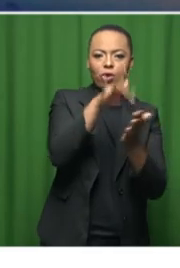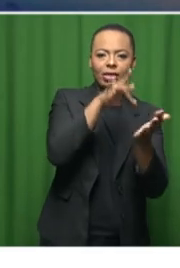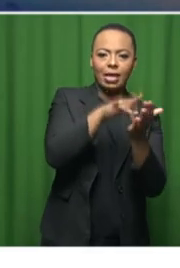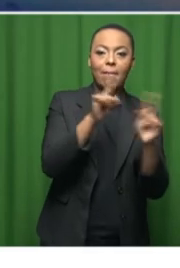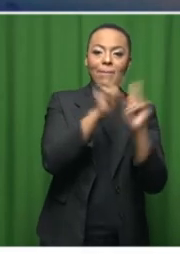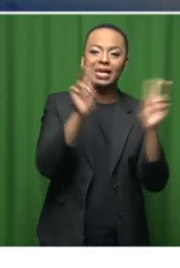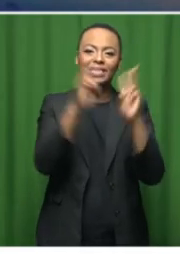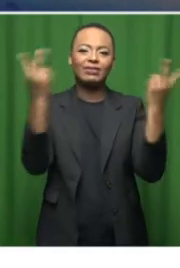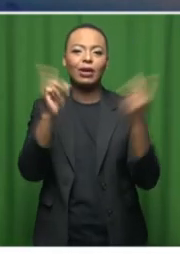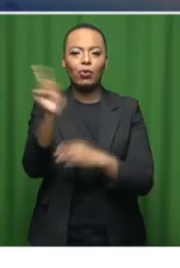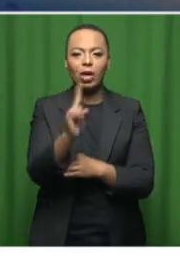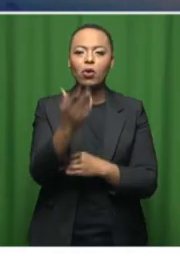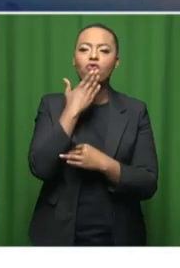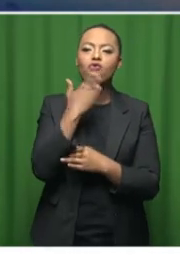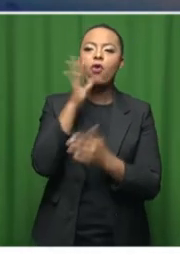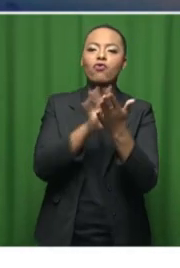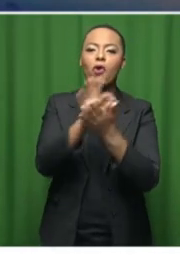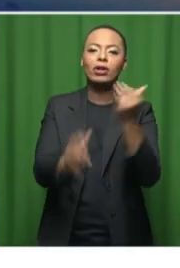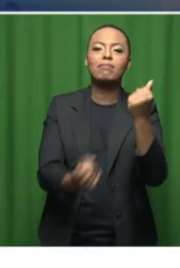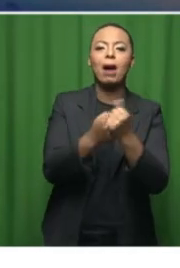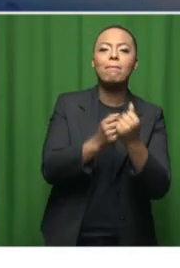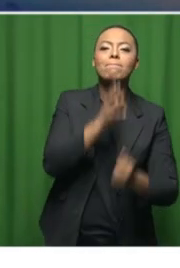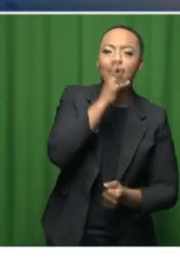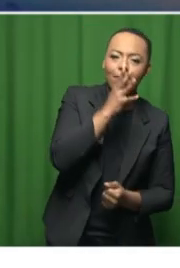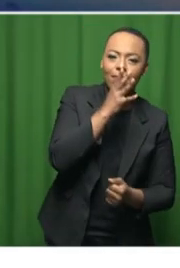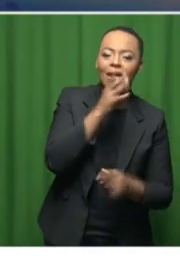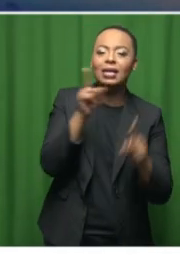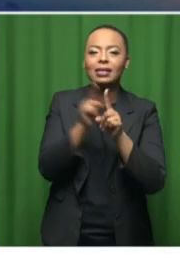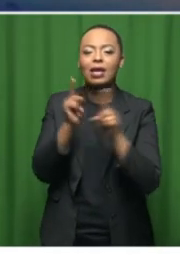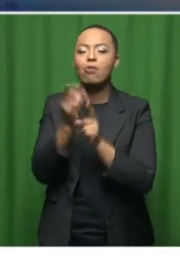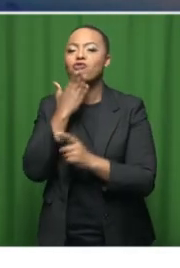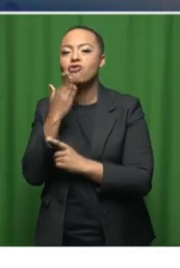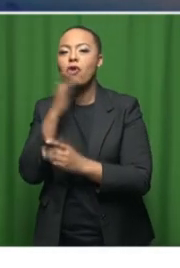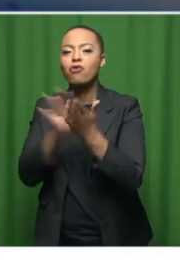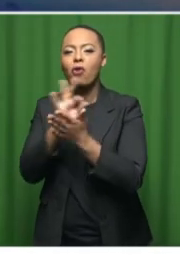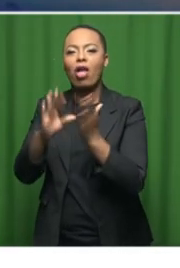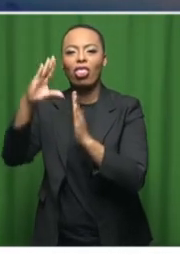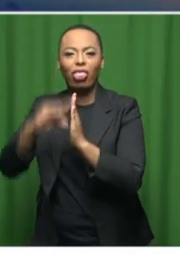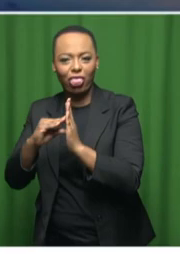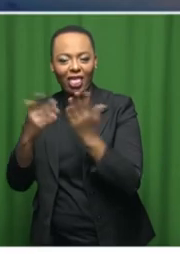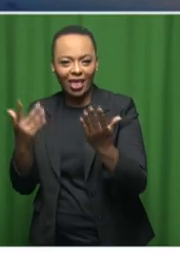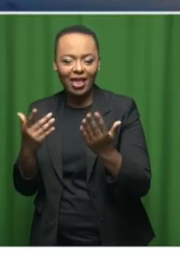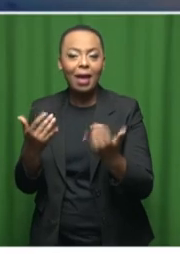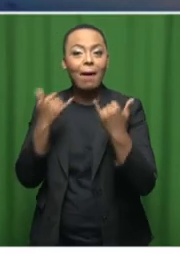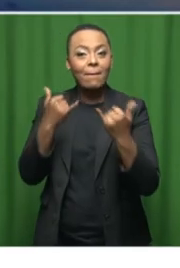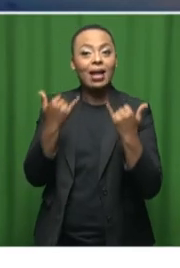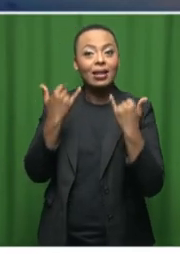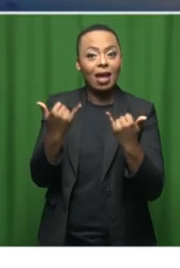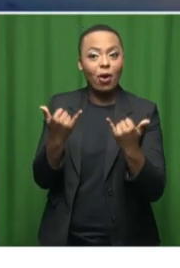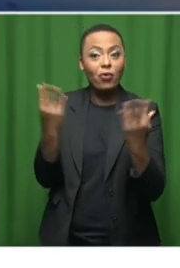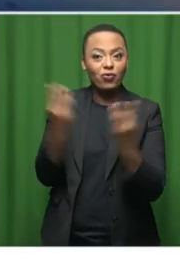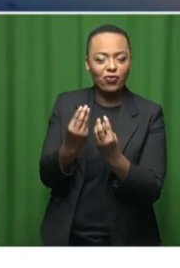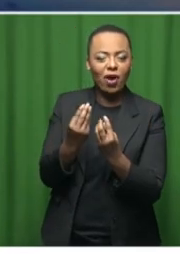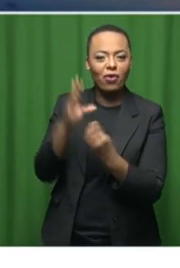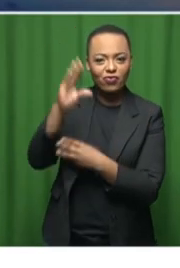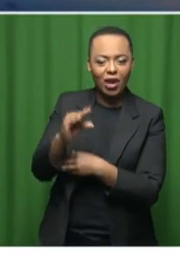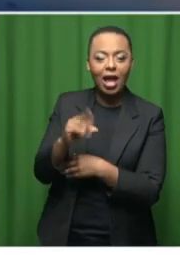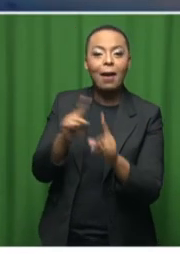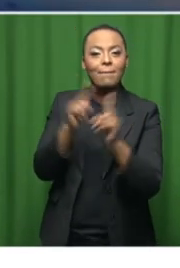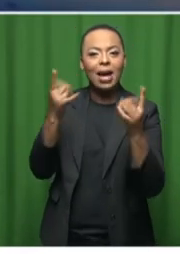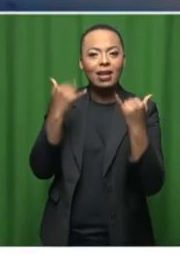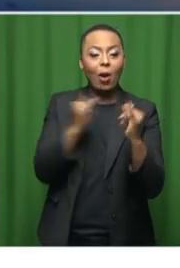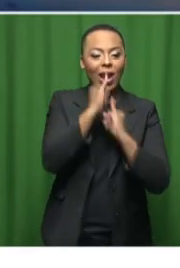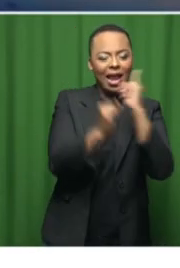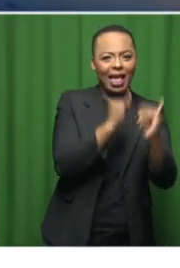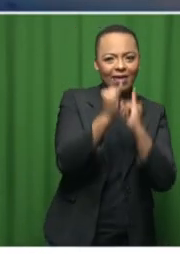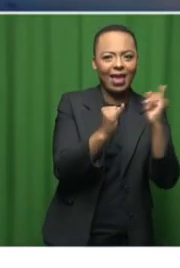on who gets more votes and who gets the least votes. But this time around, but all of them, even if they're 11, they